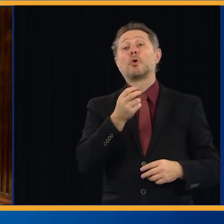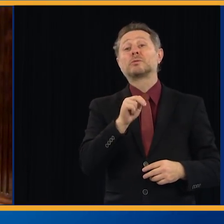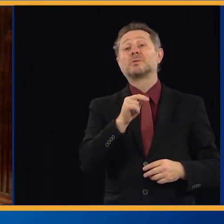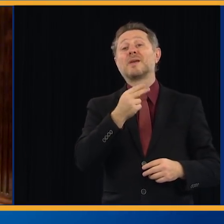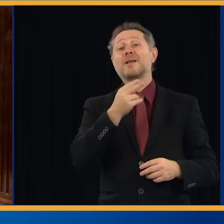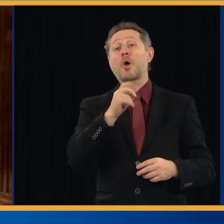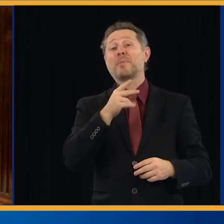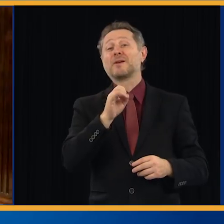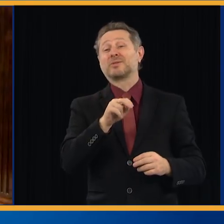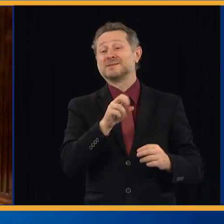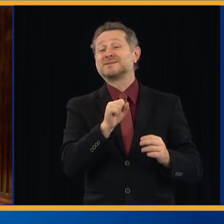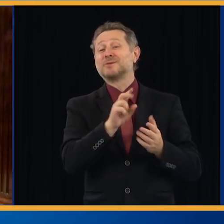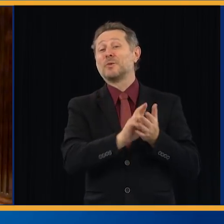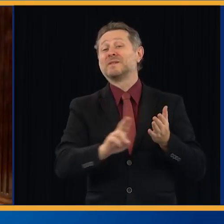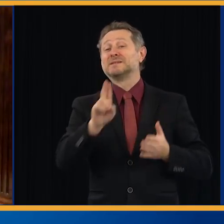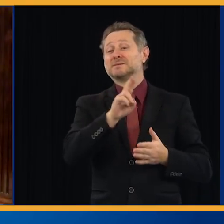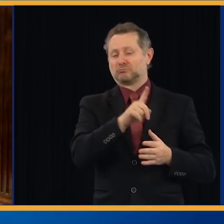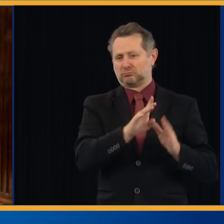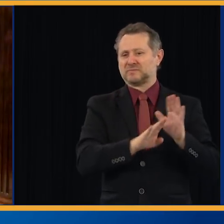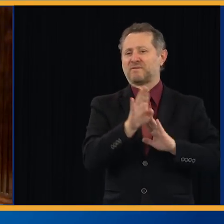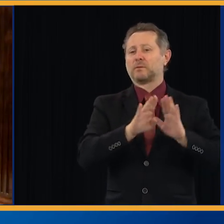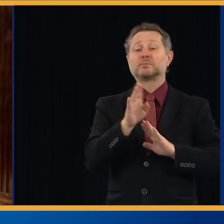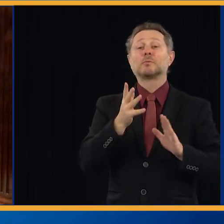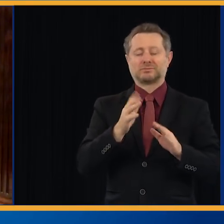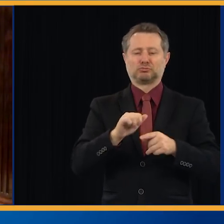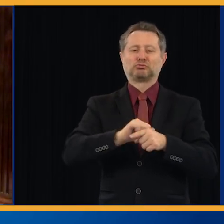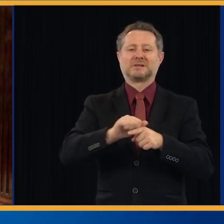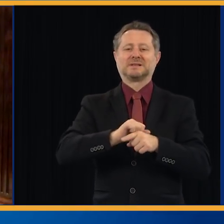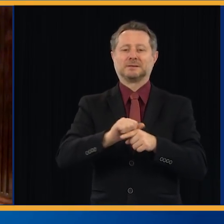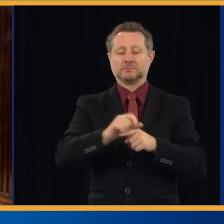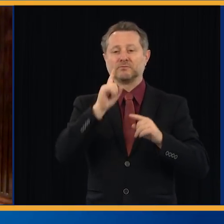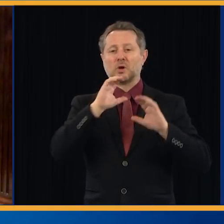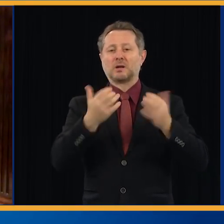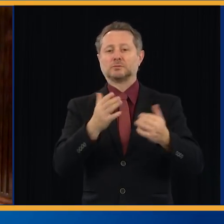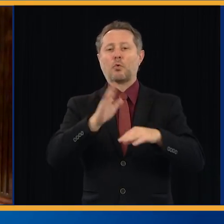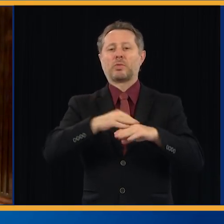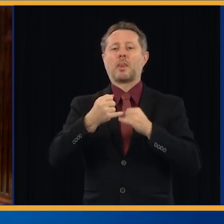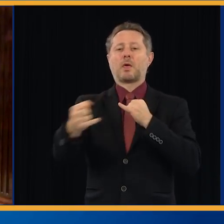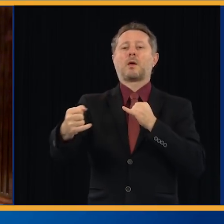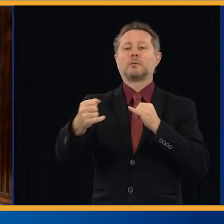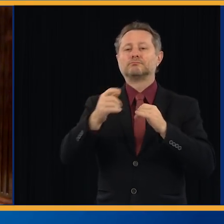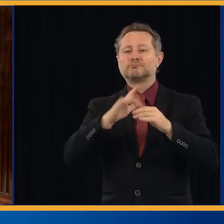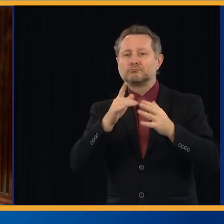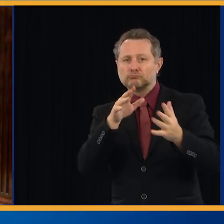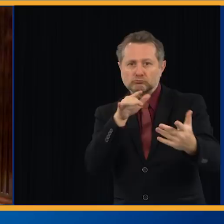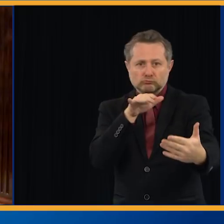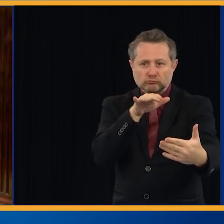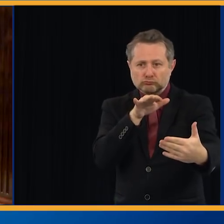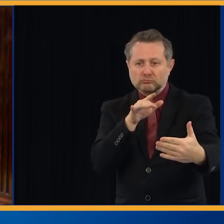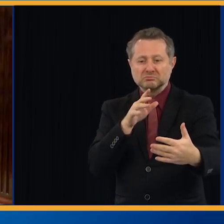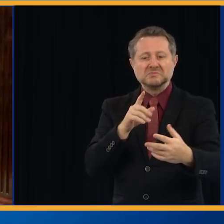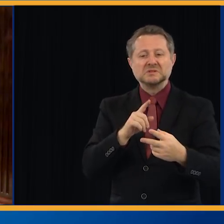taken remotely. It will cover all the basic information of epidemics, contact tracing, and privacy.